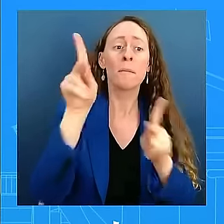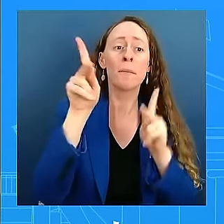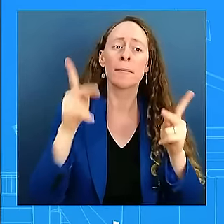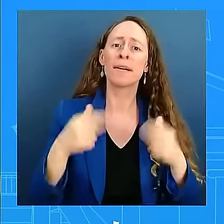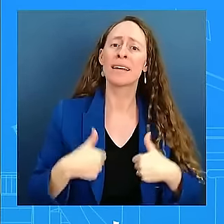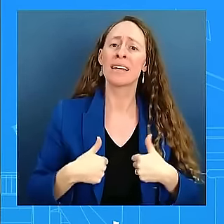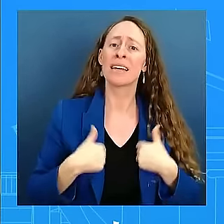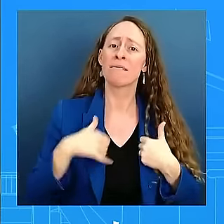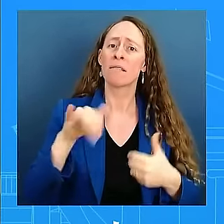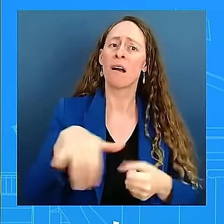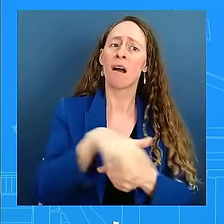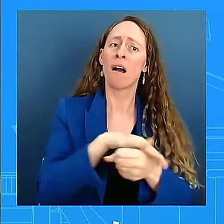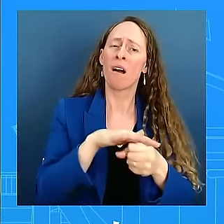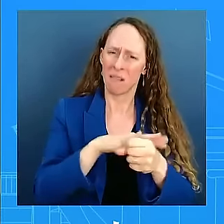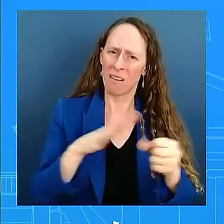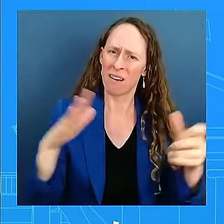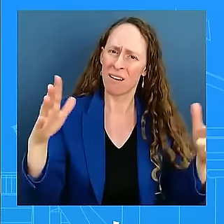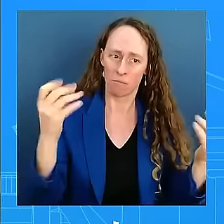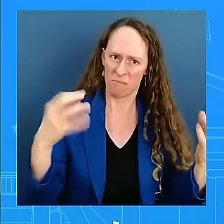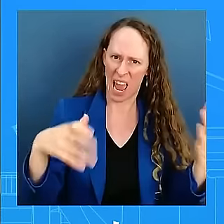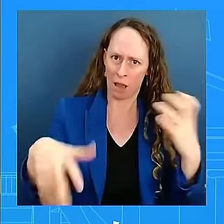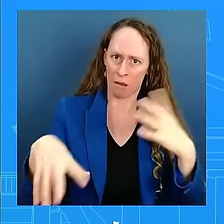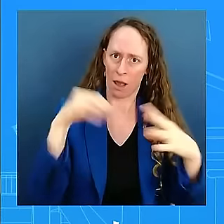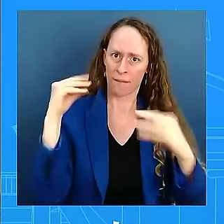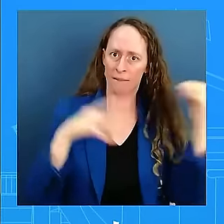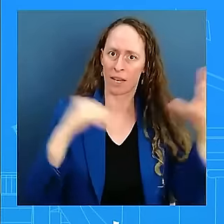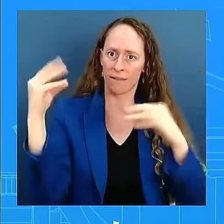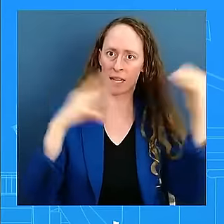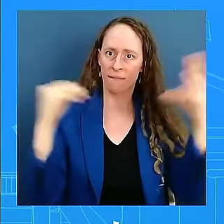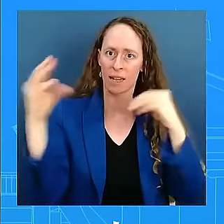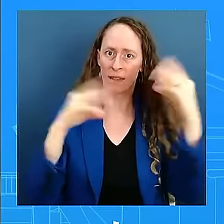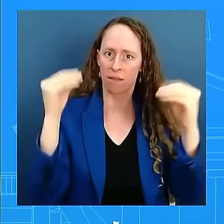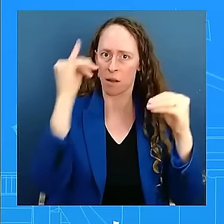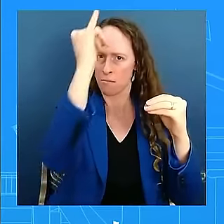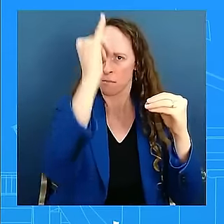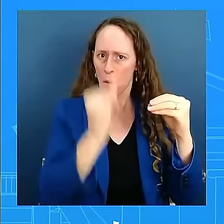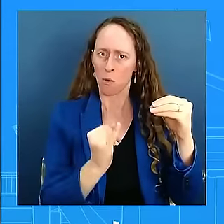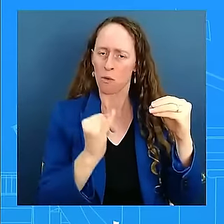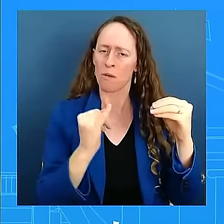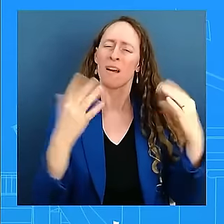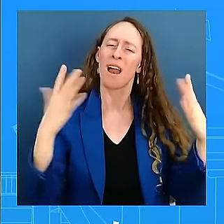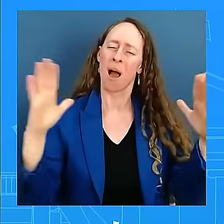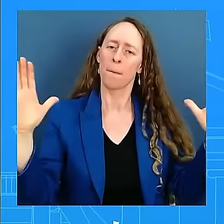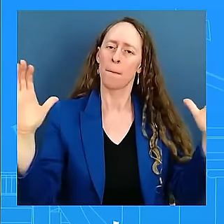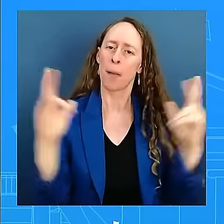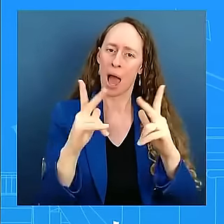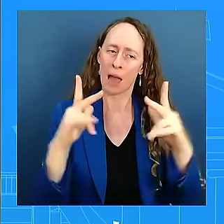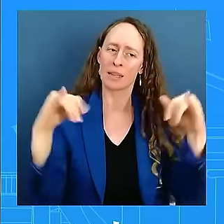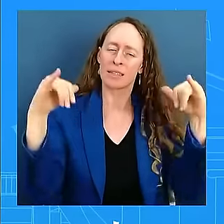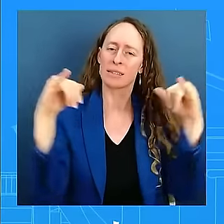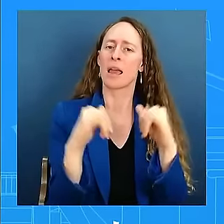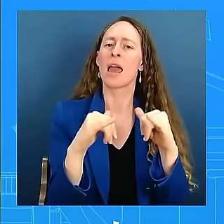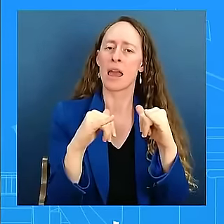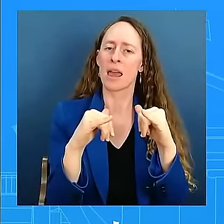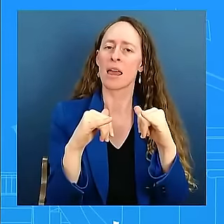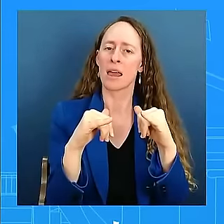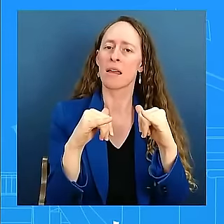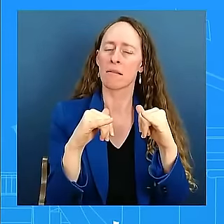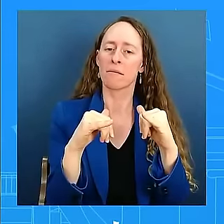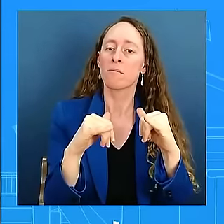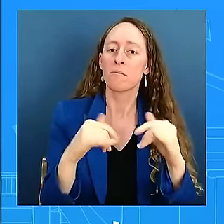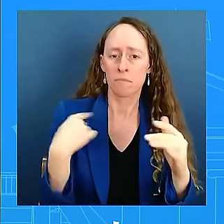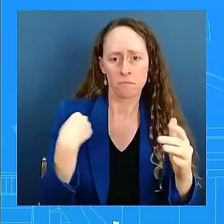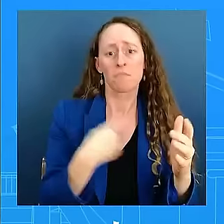the long term. So we're going to be having regular consultations with the Israelis, with the Lebanese, and others regarding the right moment